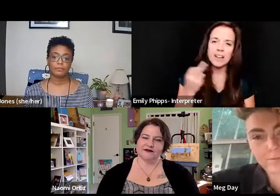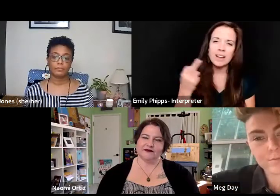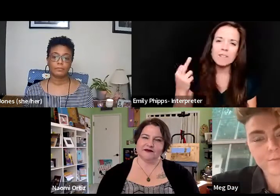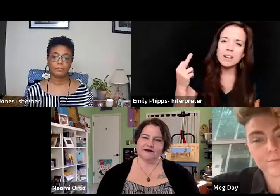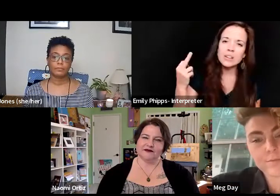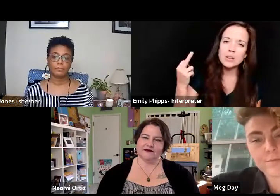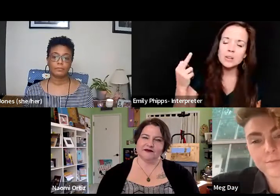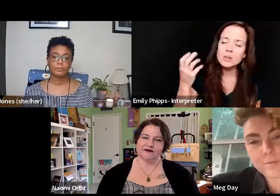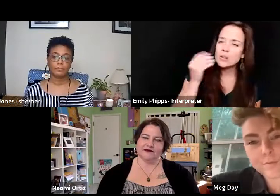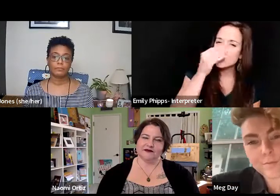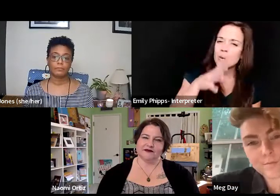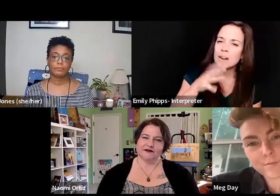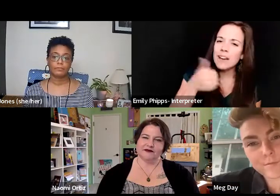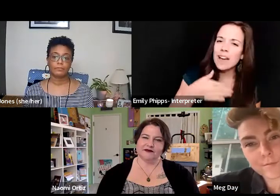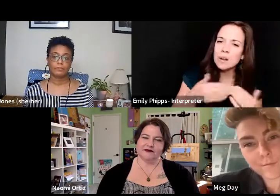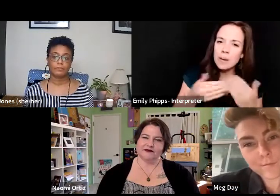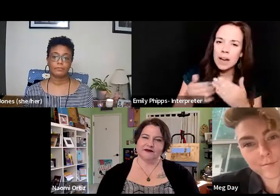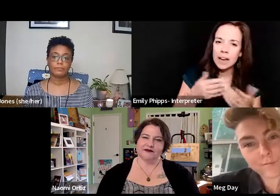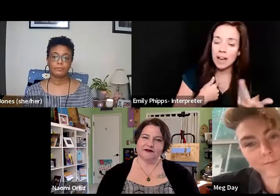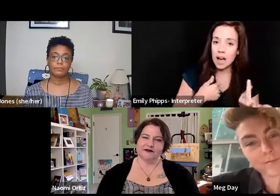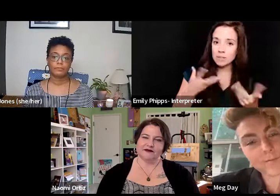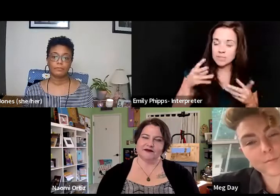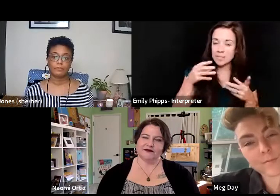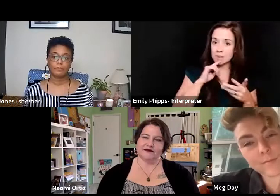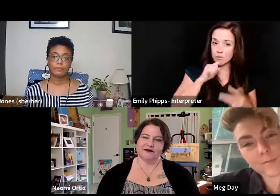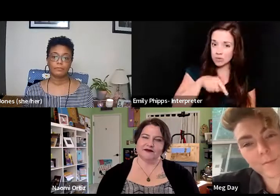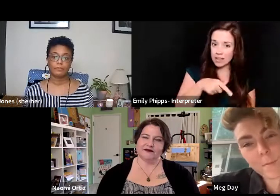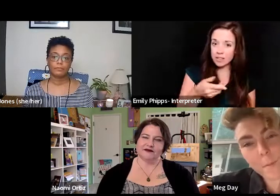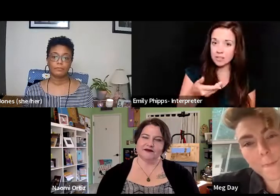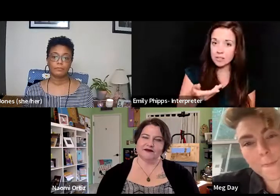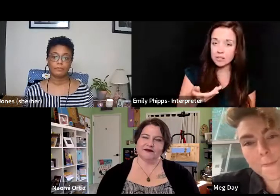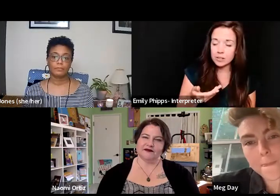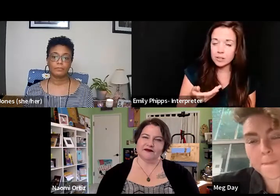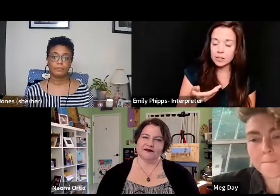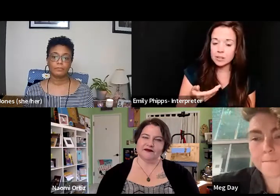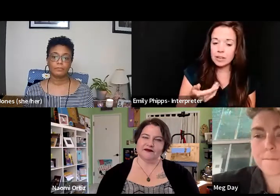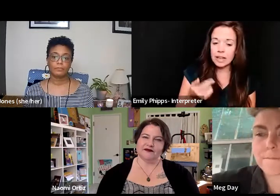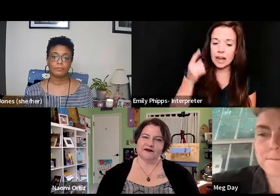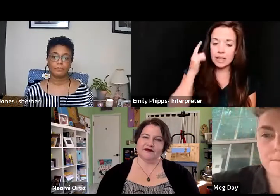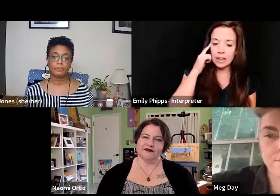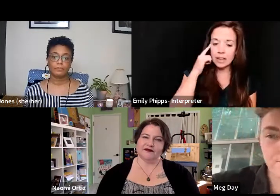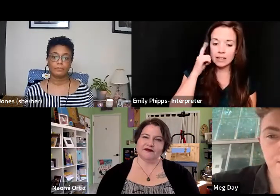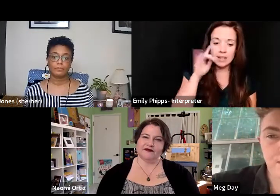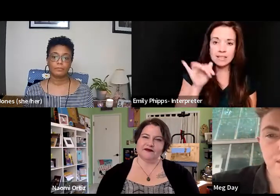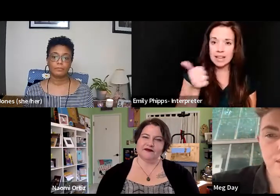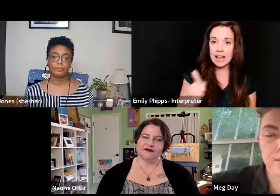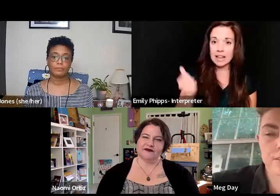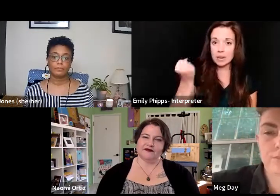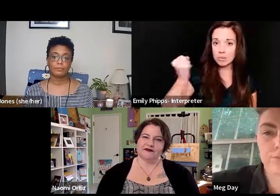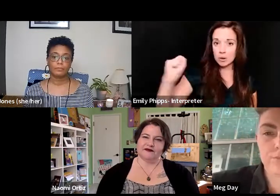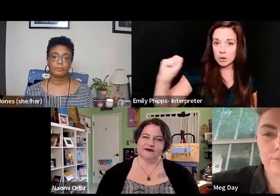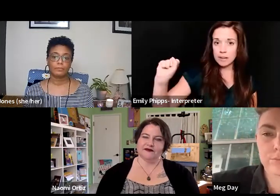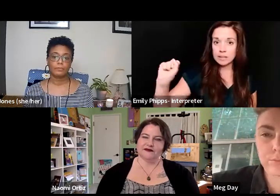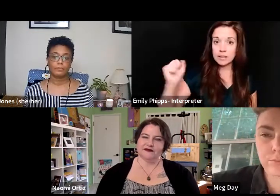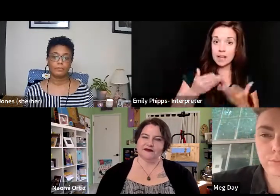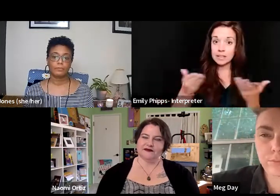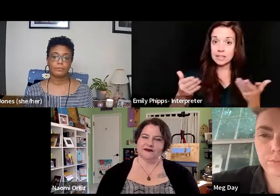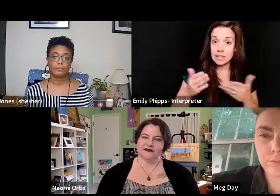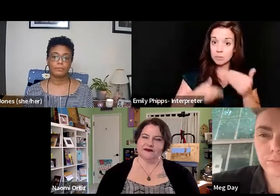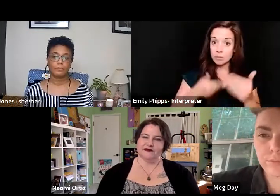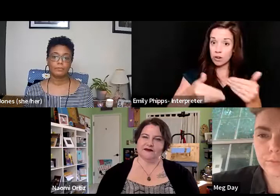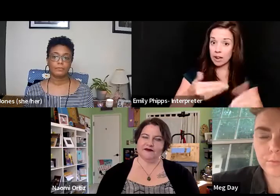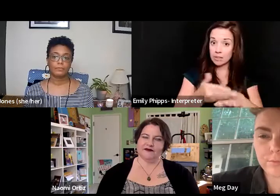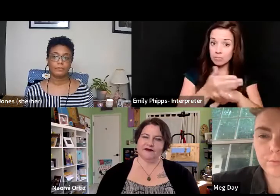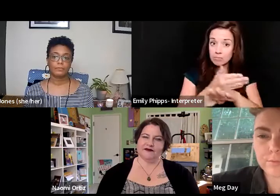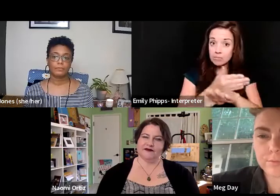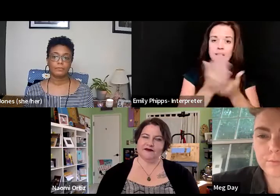you don't care anyway, I'm just gonna like, be real. And I do think that it's like any movement, as things progress, they're like, oh, some of you can be on